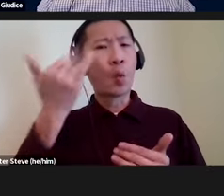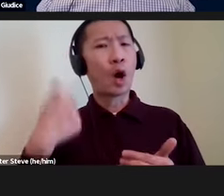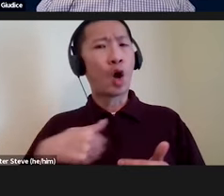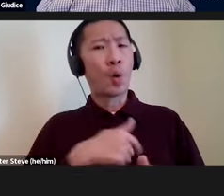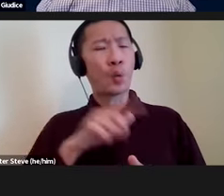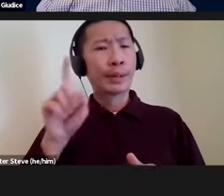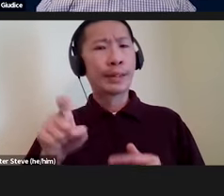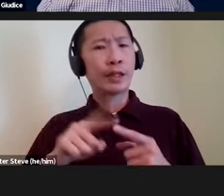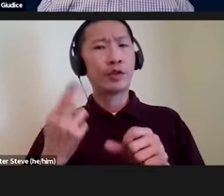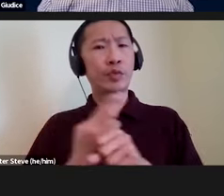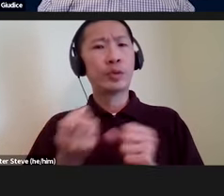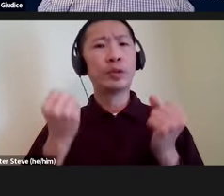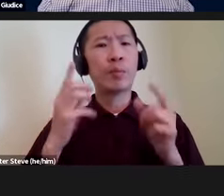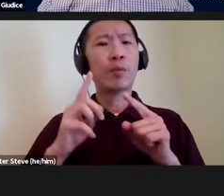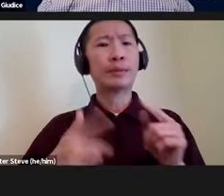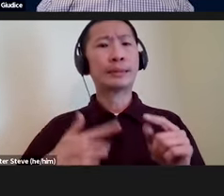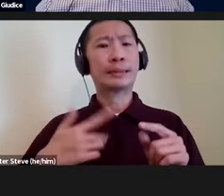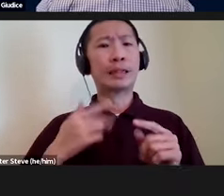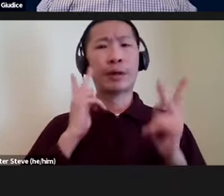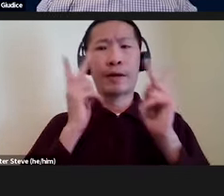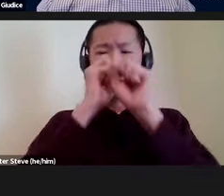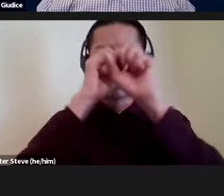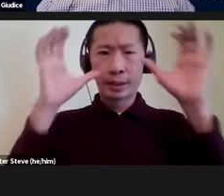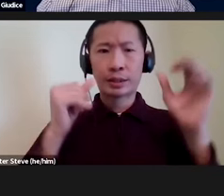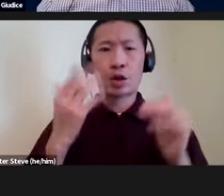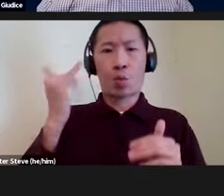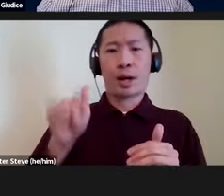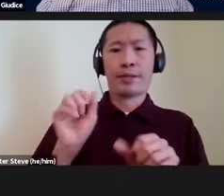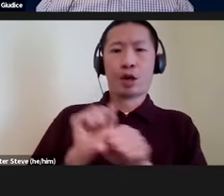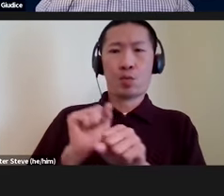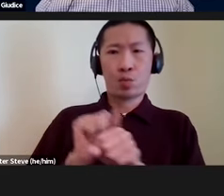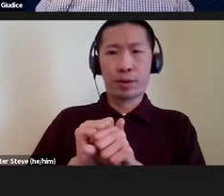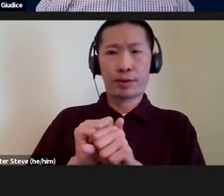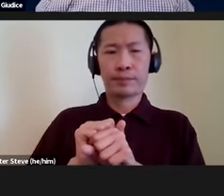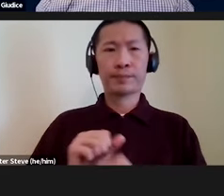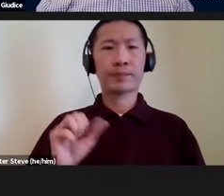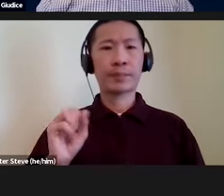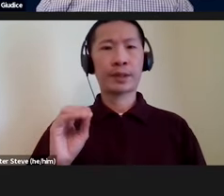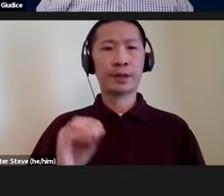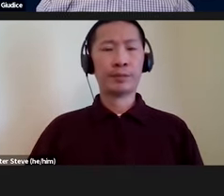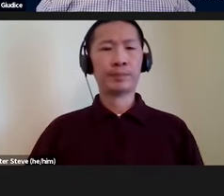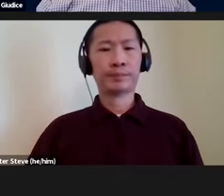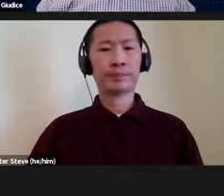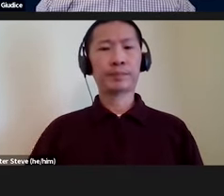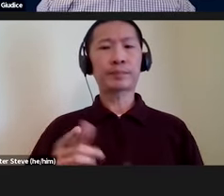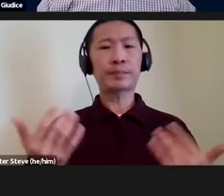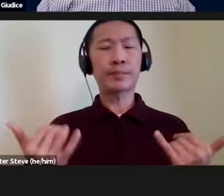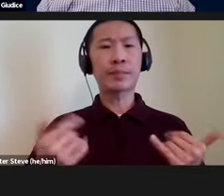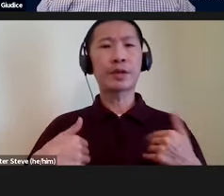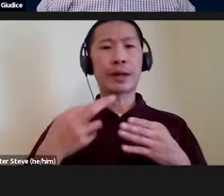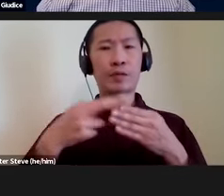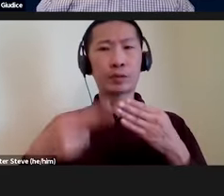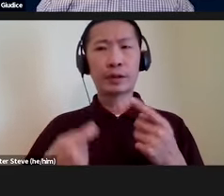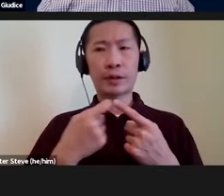to use multisensory visualizations and why they work. So, there's now results